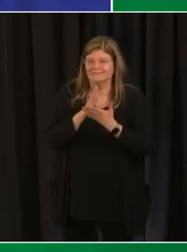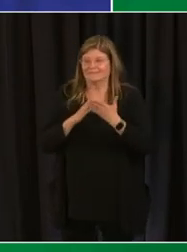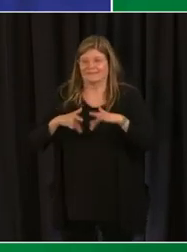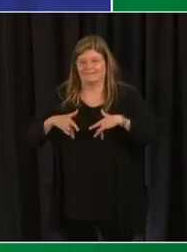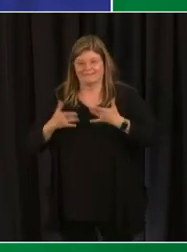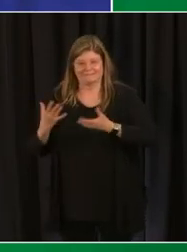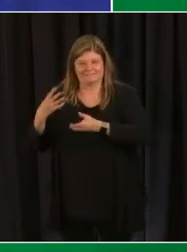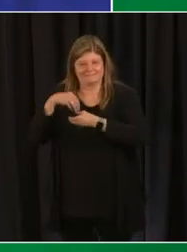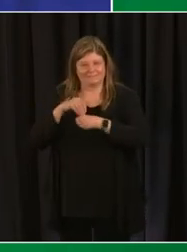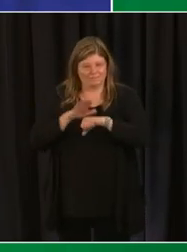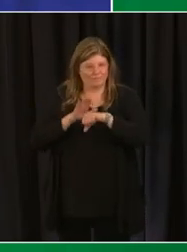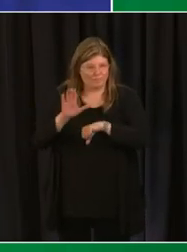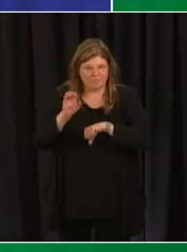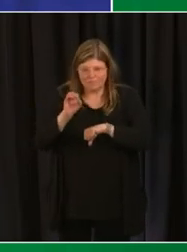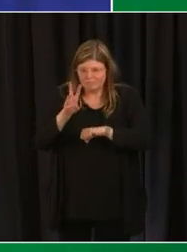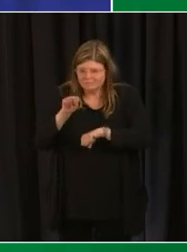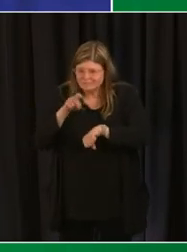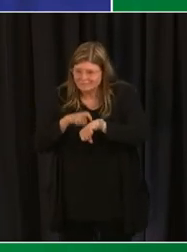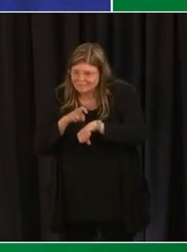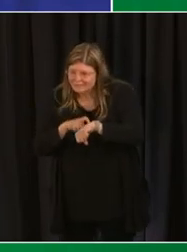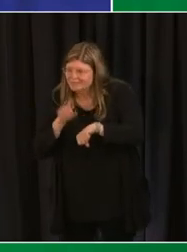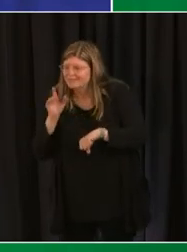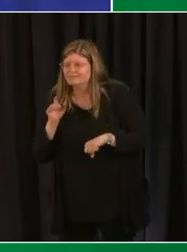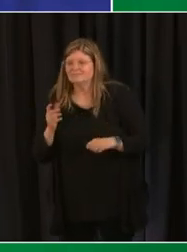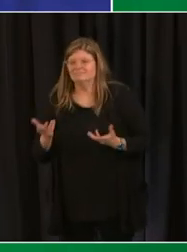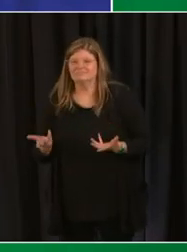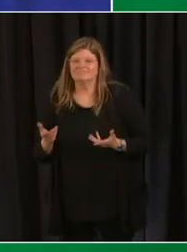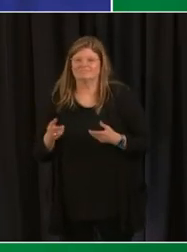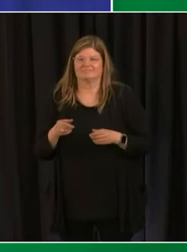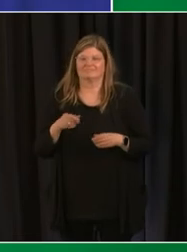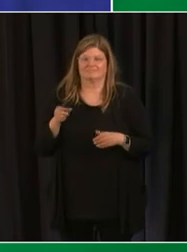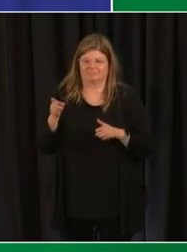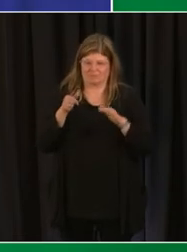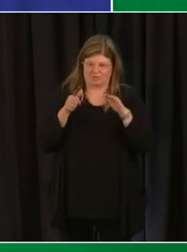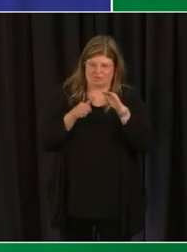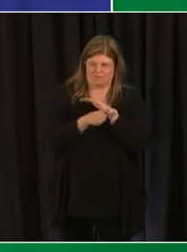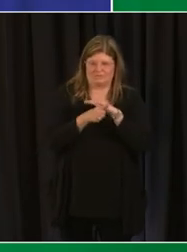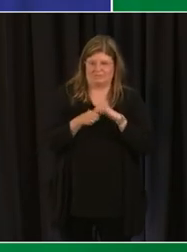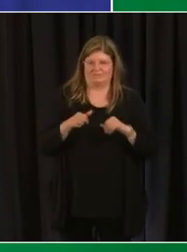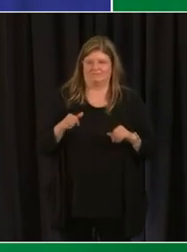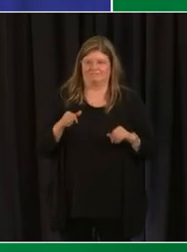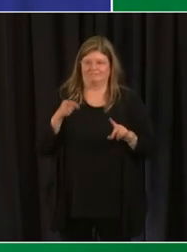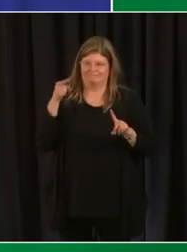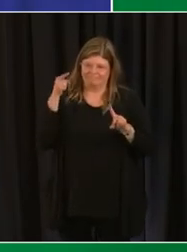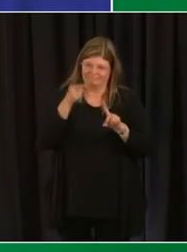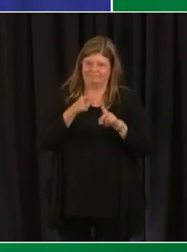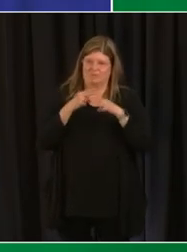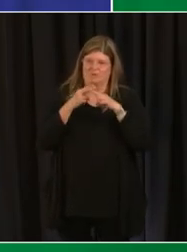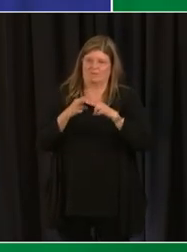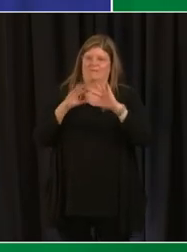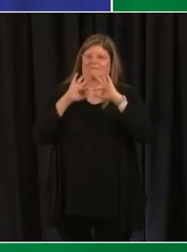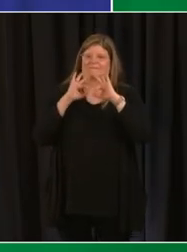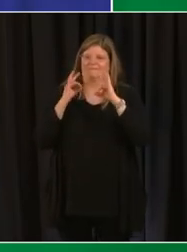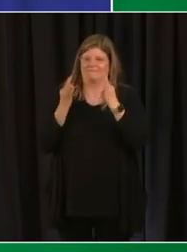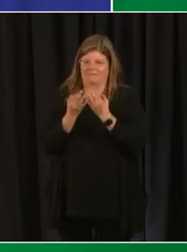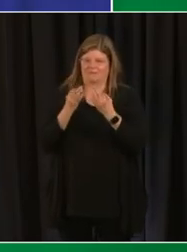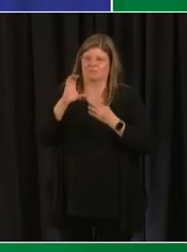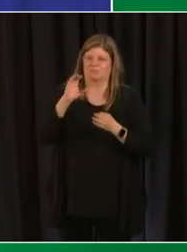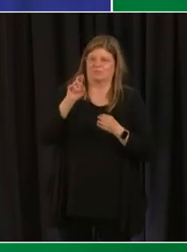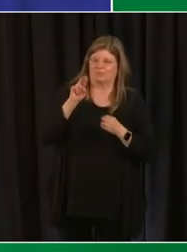that you can engage in on your own time on the under the banner of family cornerstones on our dcps website